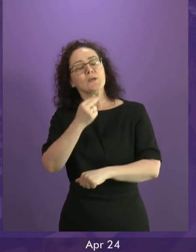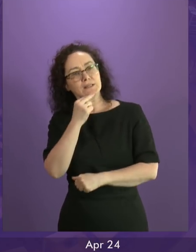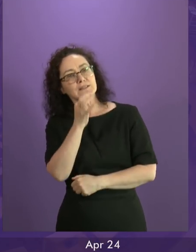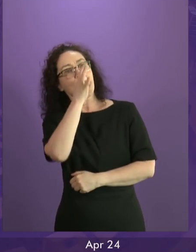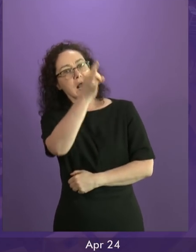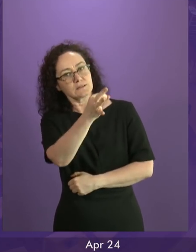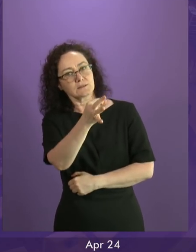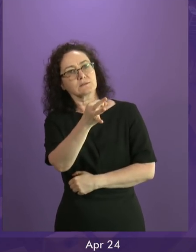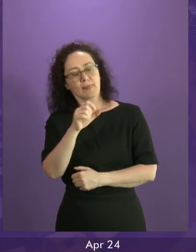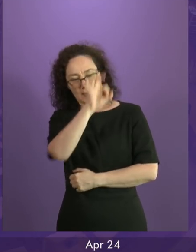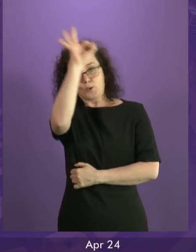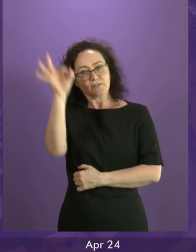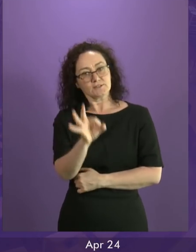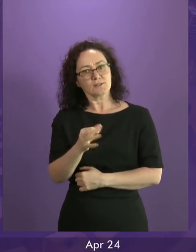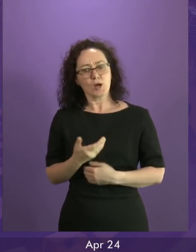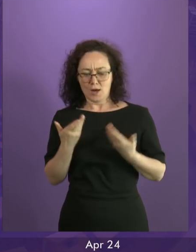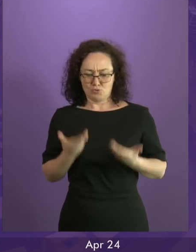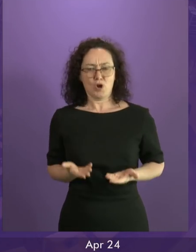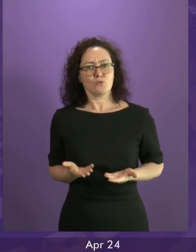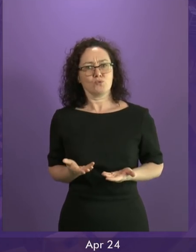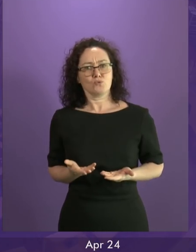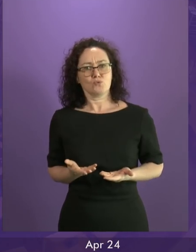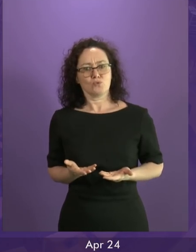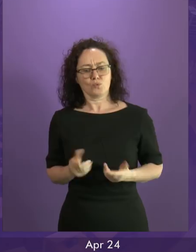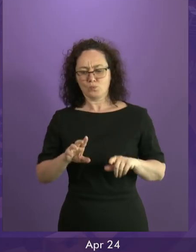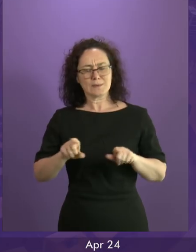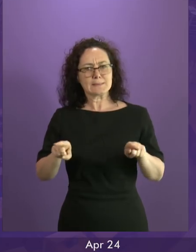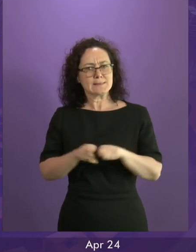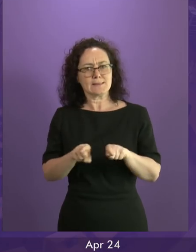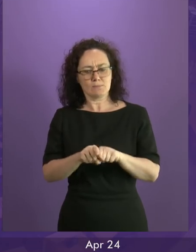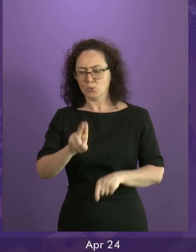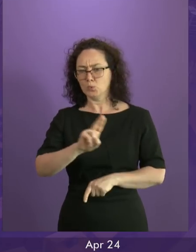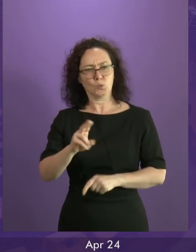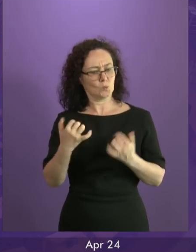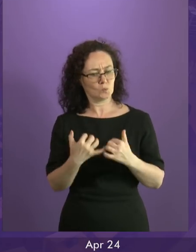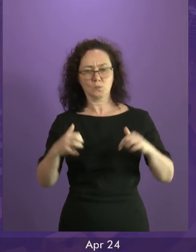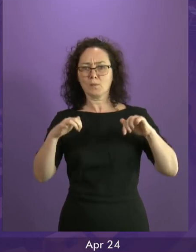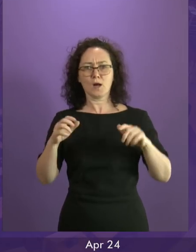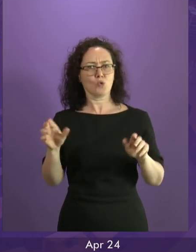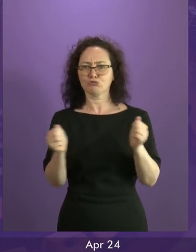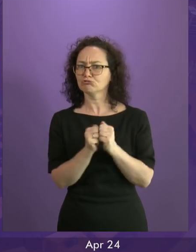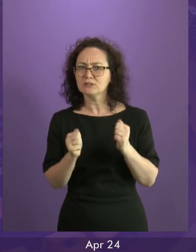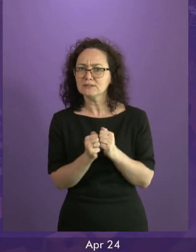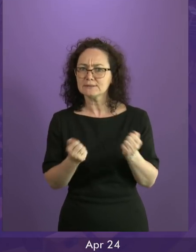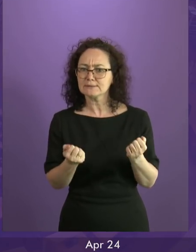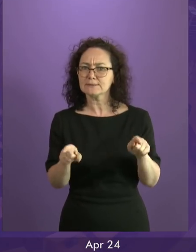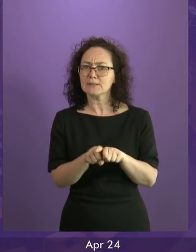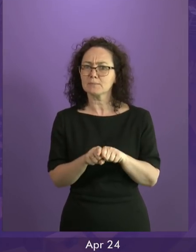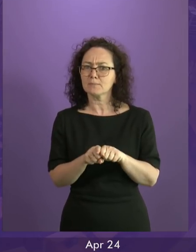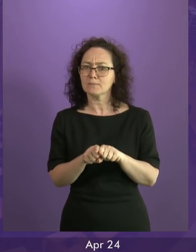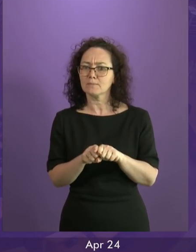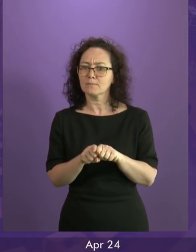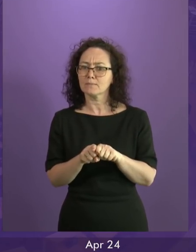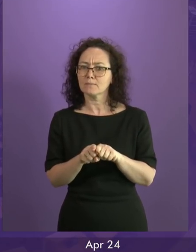That was the process then. But no such coalition exists for more constitutional politics today. For the majority of Scotland,